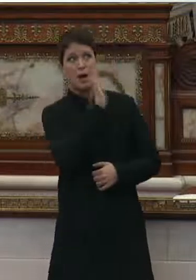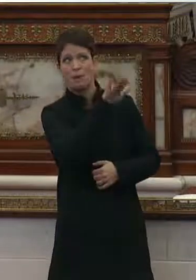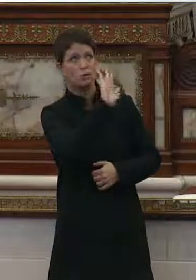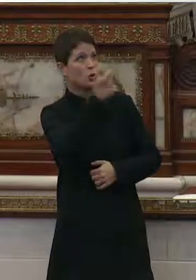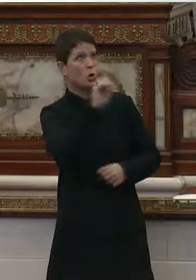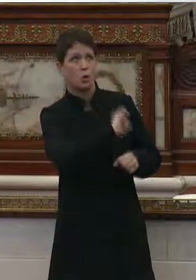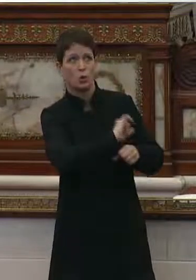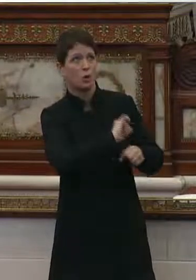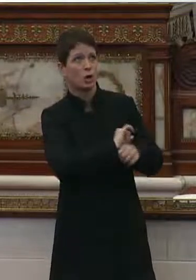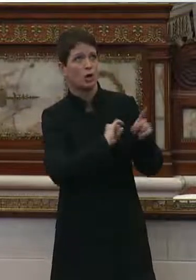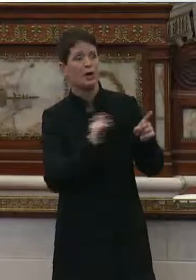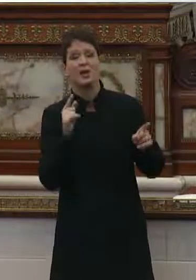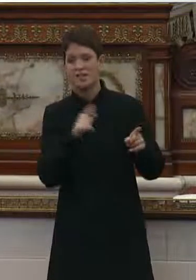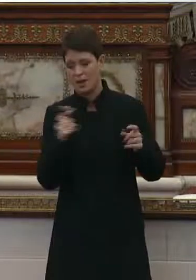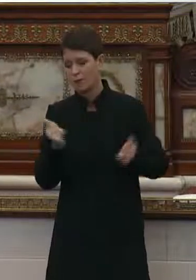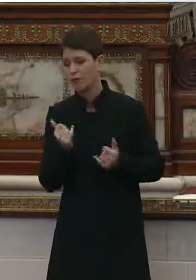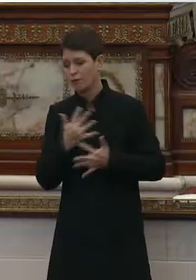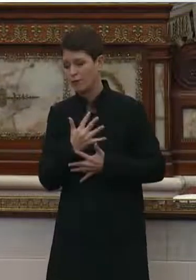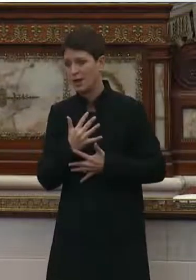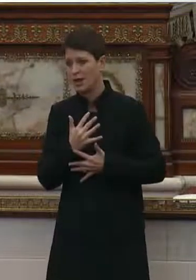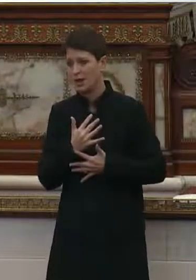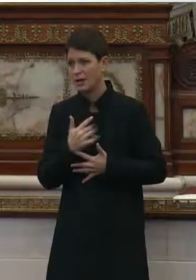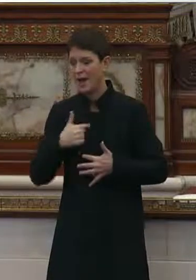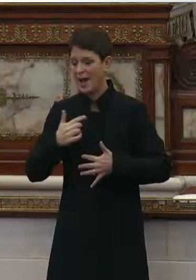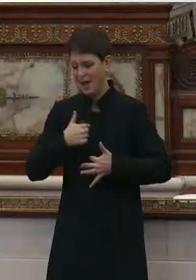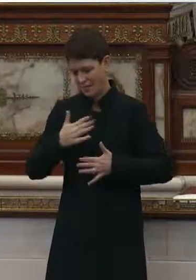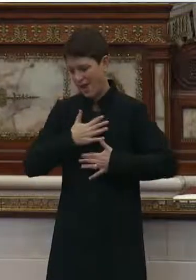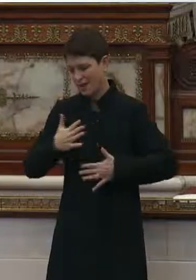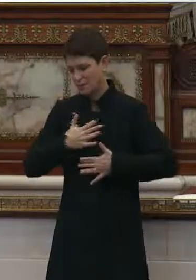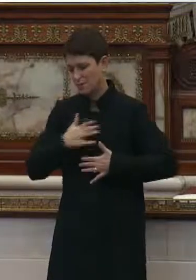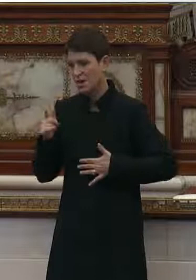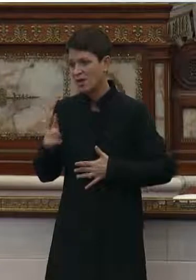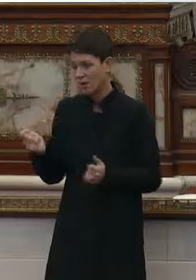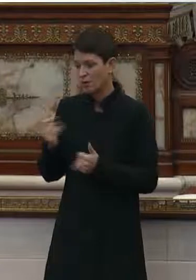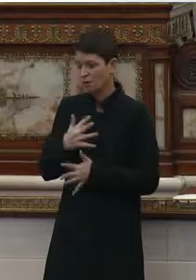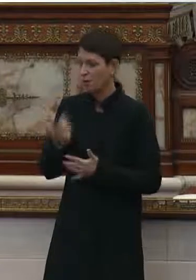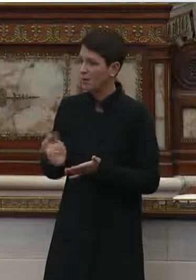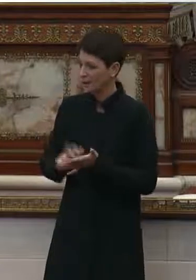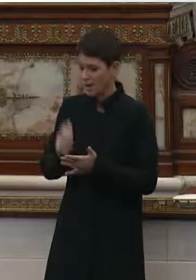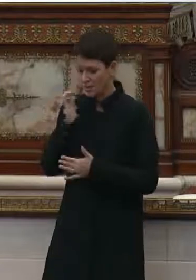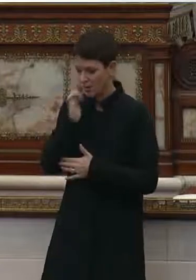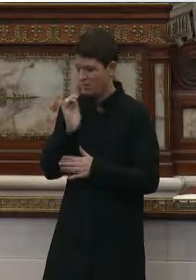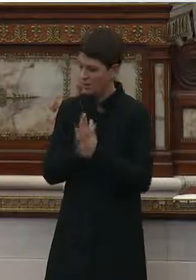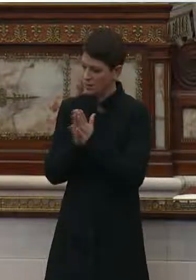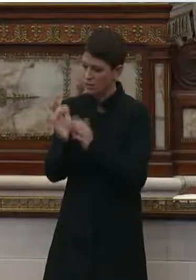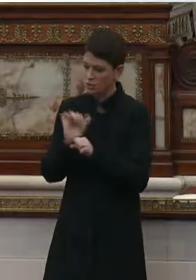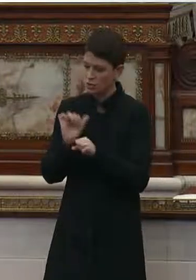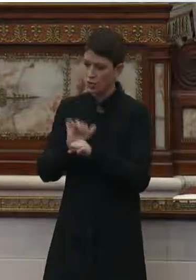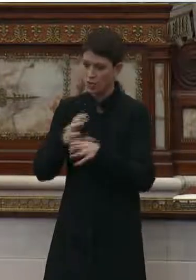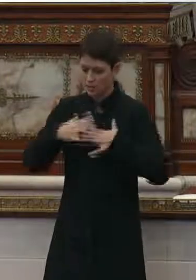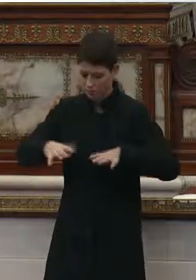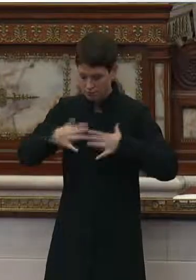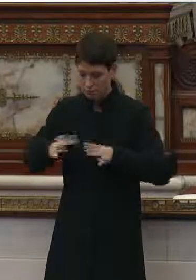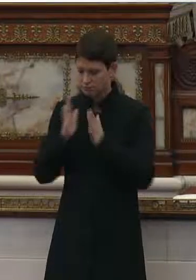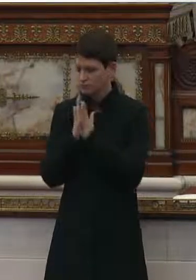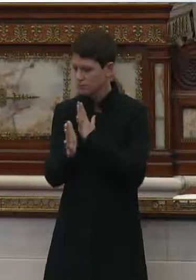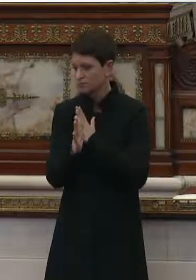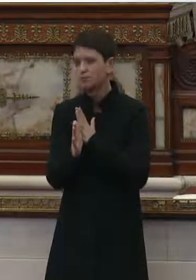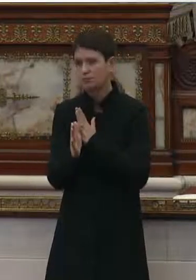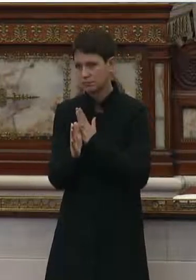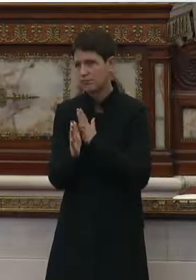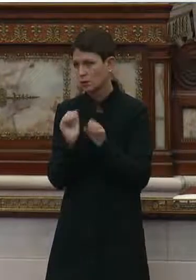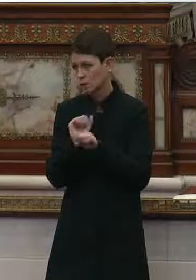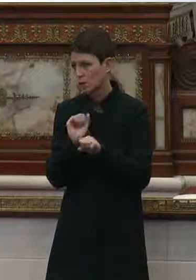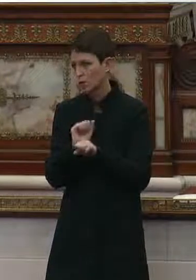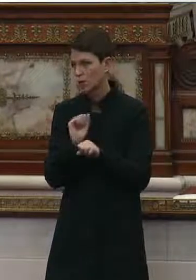work because they were afraid. You know, I have asthma. They were afraid. But I still got up every day and I would layer my clothing and I would go in there